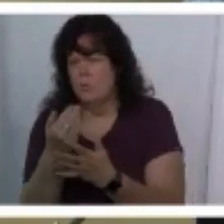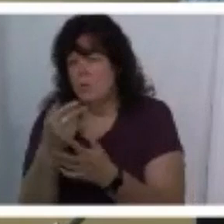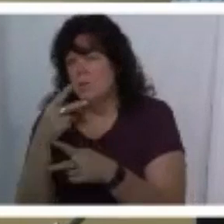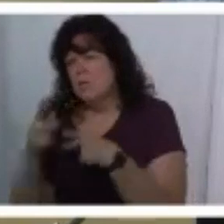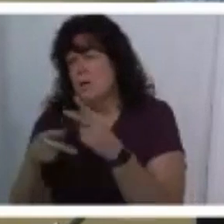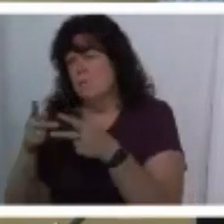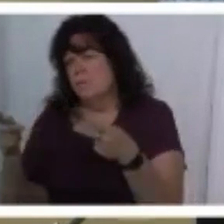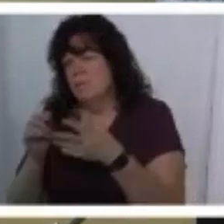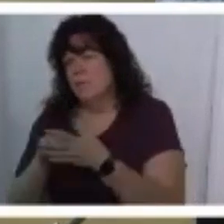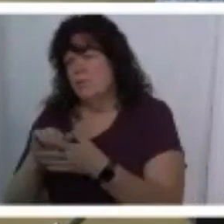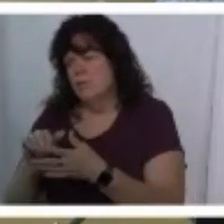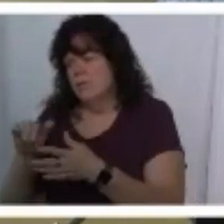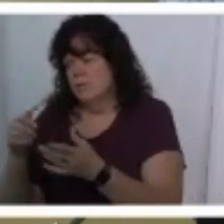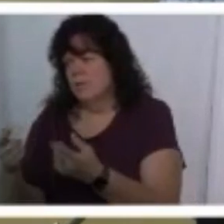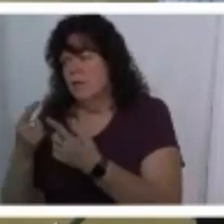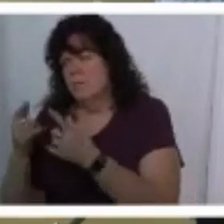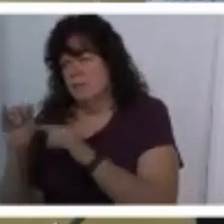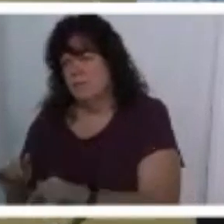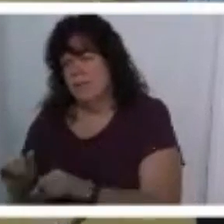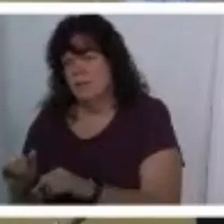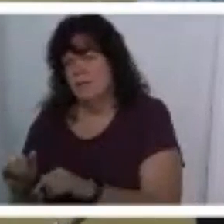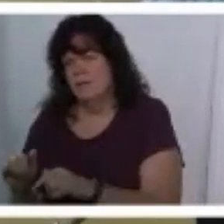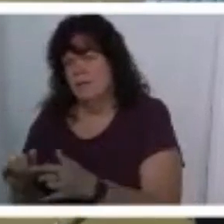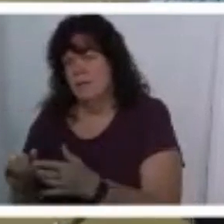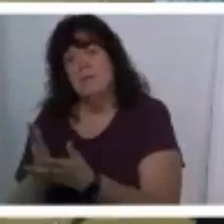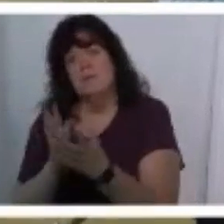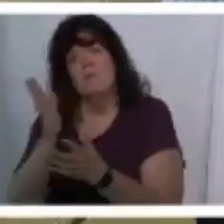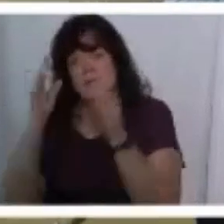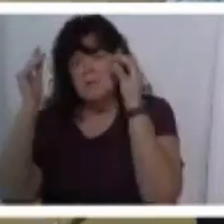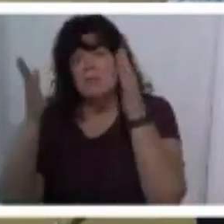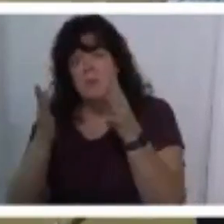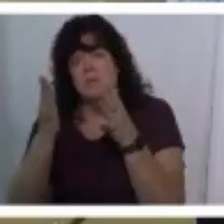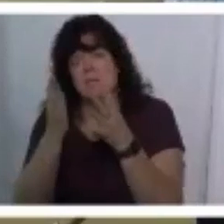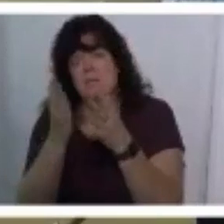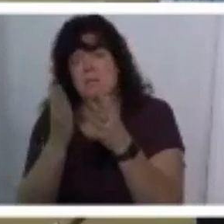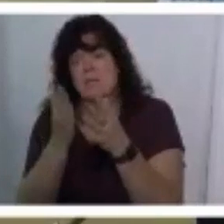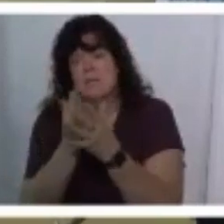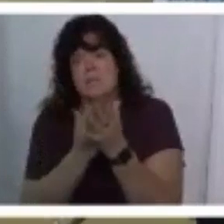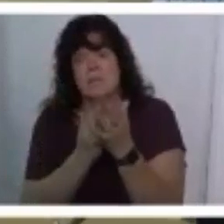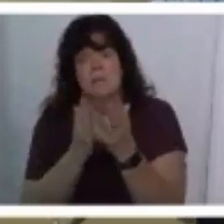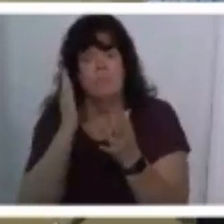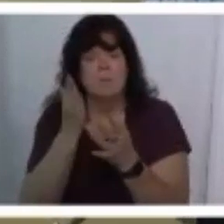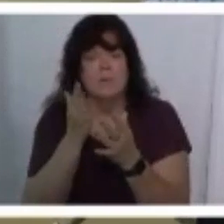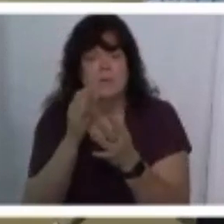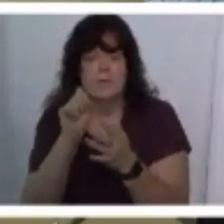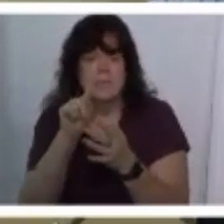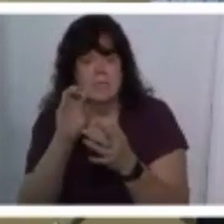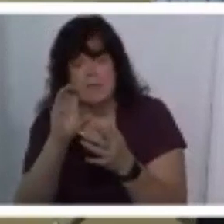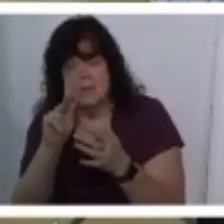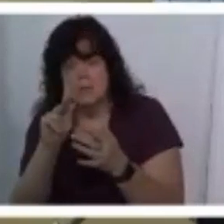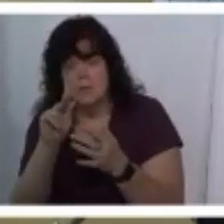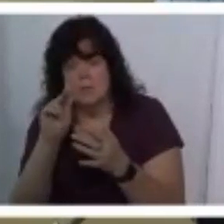place to land some of them are going to be teachers but some of them are going to be stockbrokers and